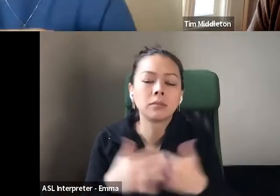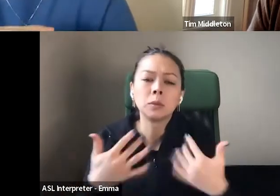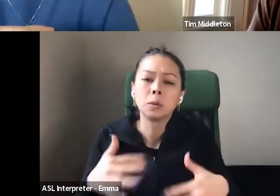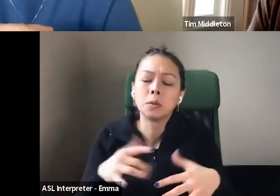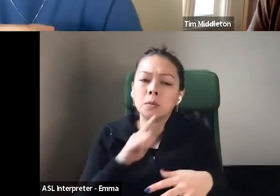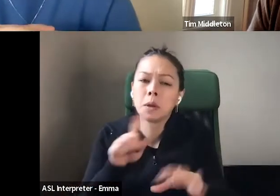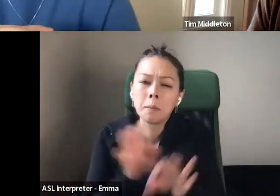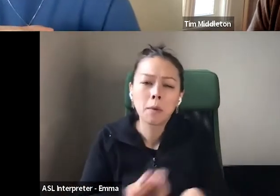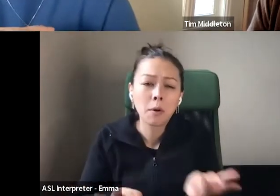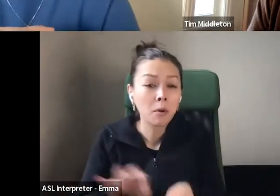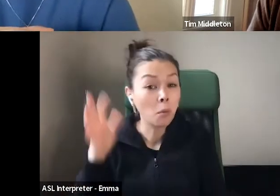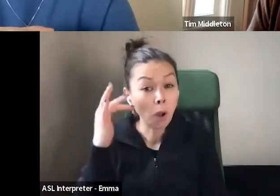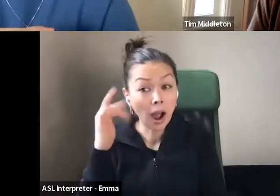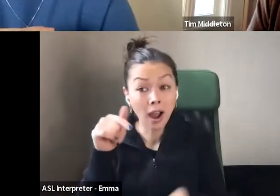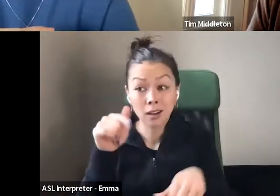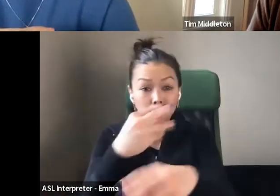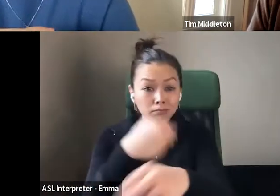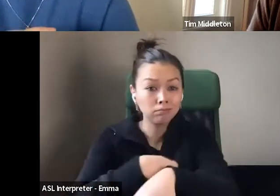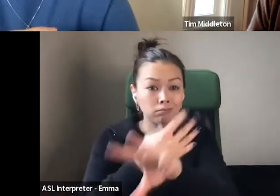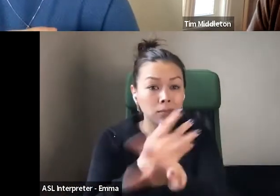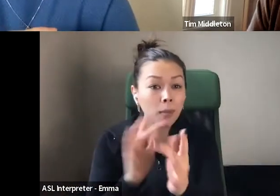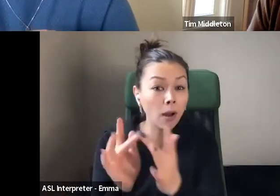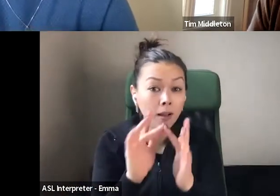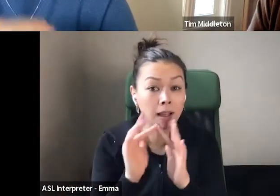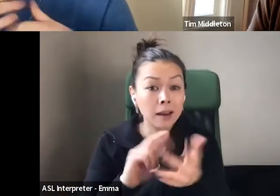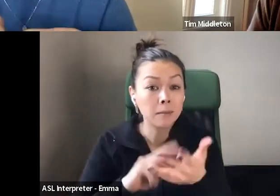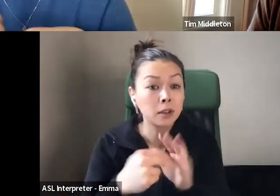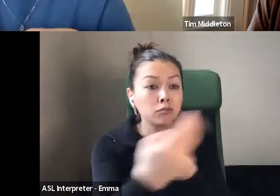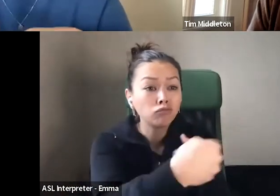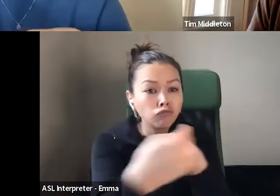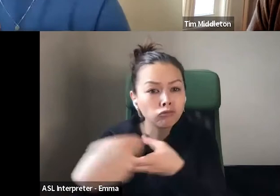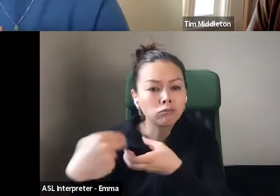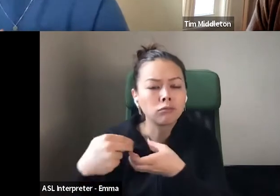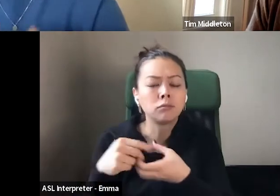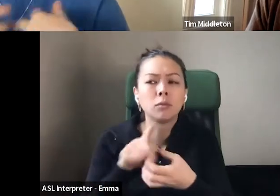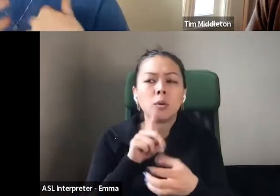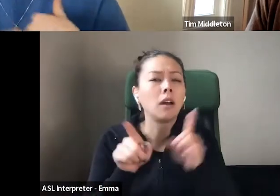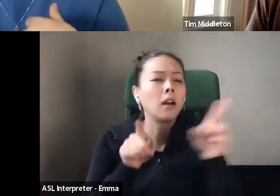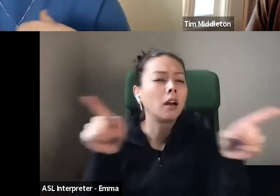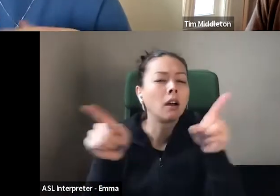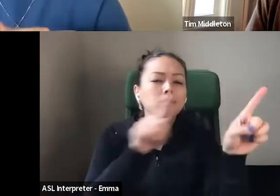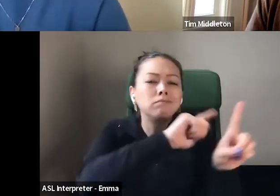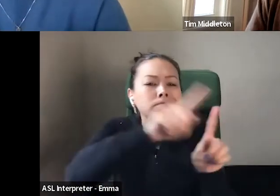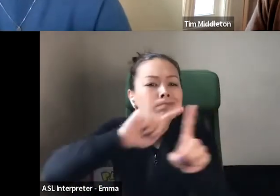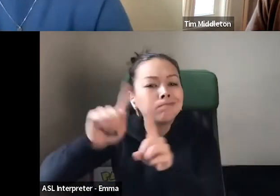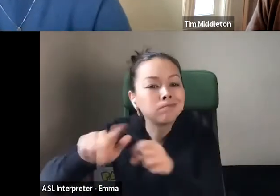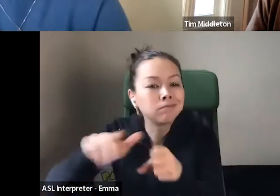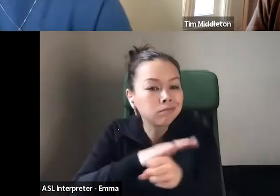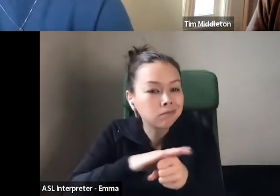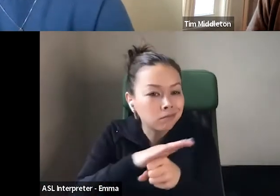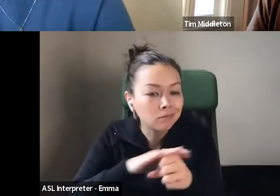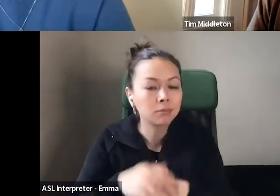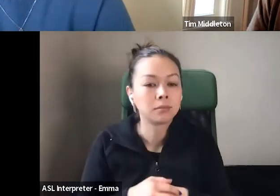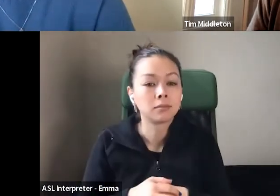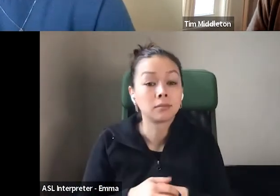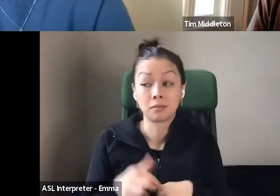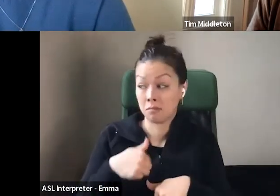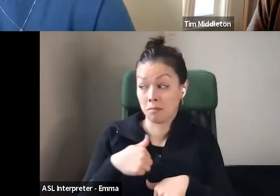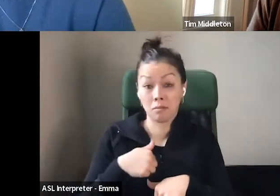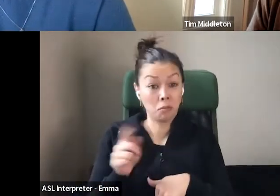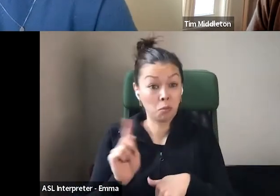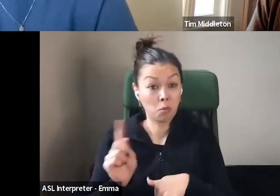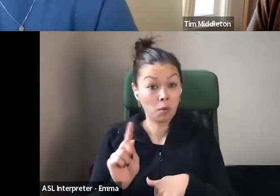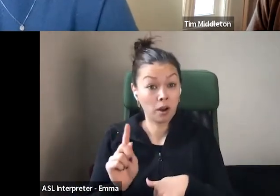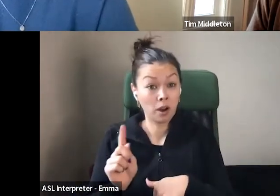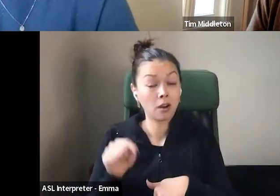locations people are joining from today. Today, I'm broadcasting from the traditional territories of the original nations of this land,